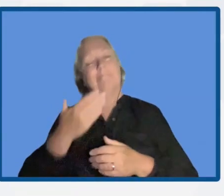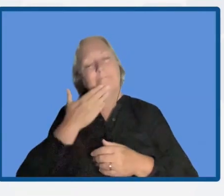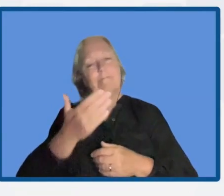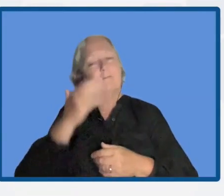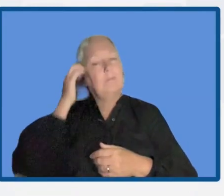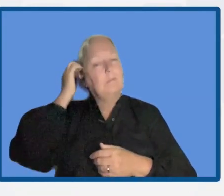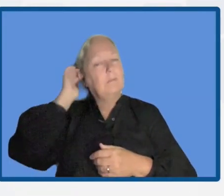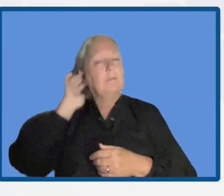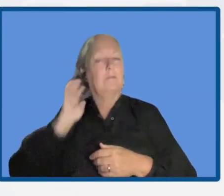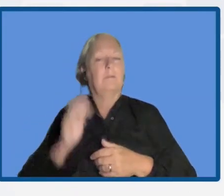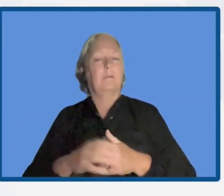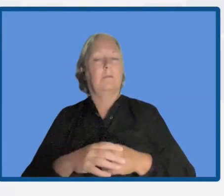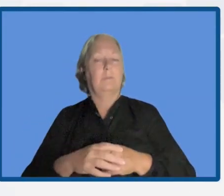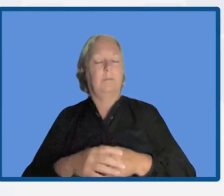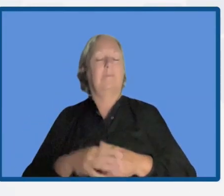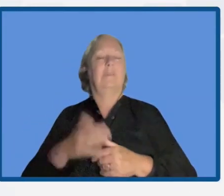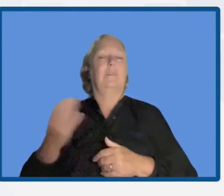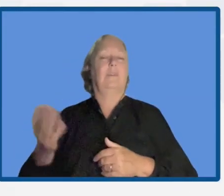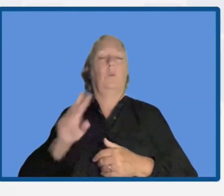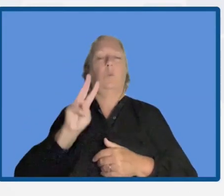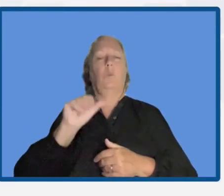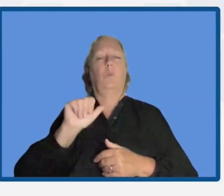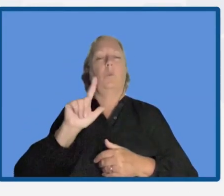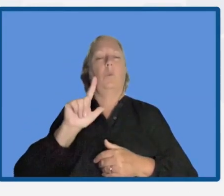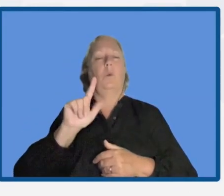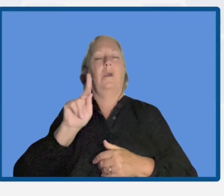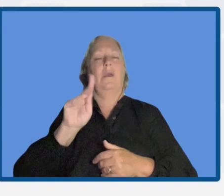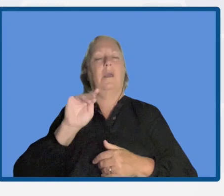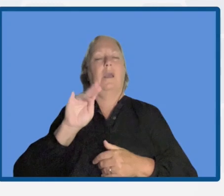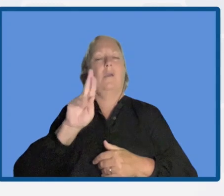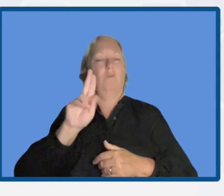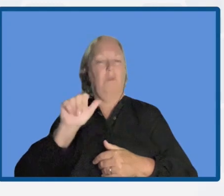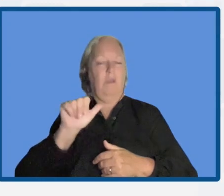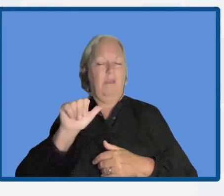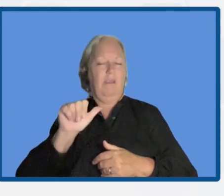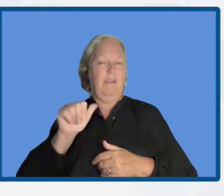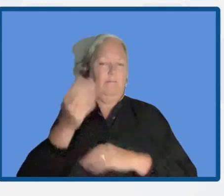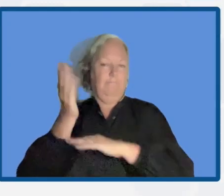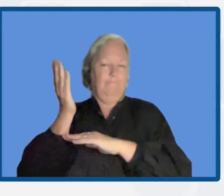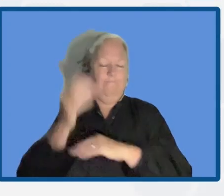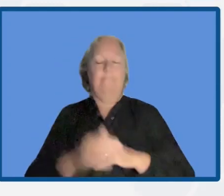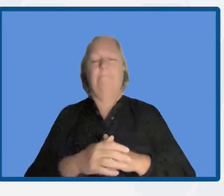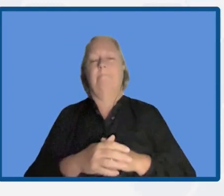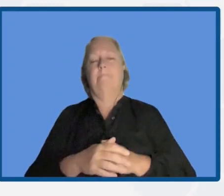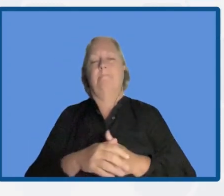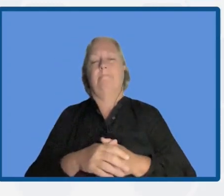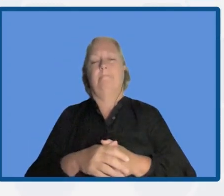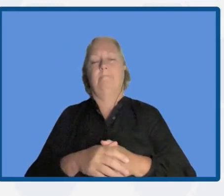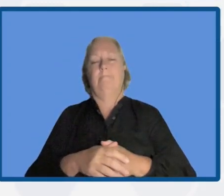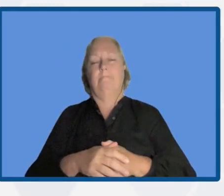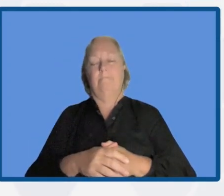Jorge. has encouraged